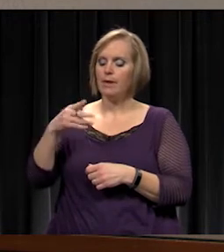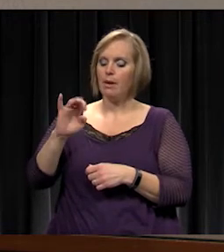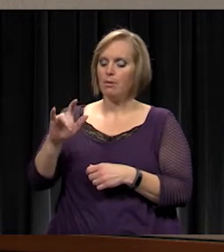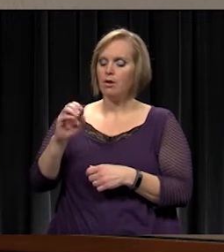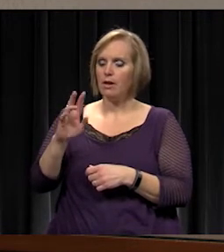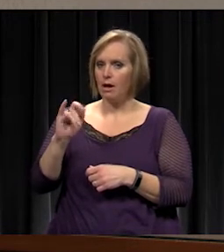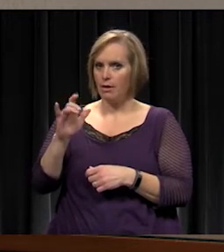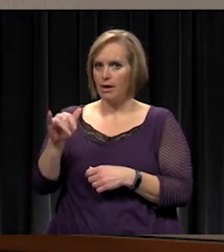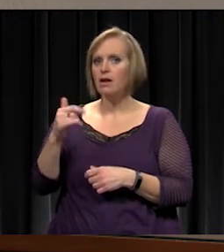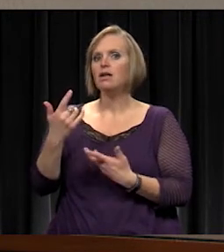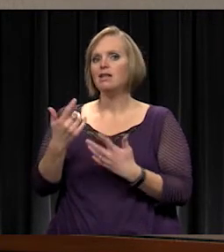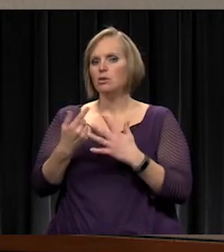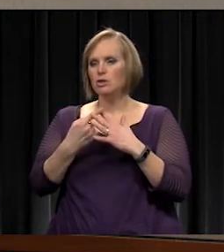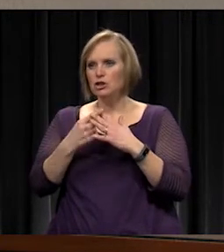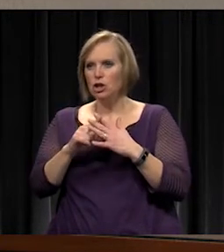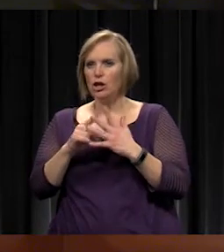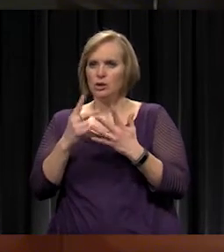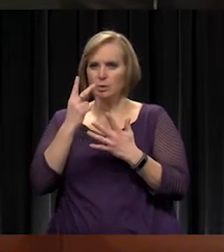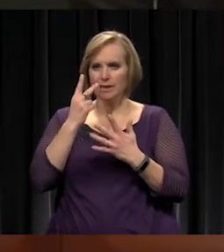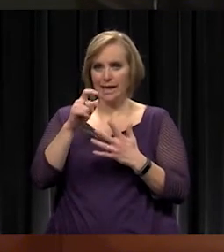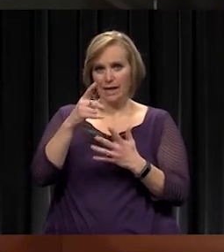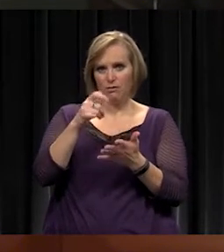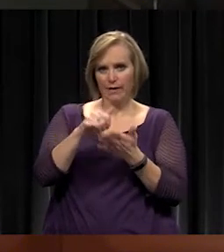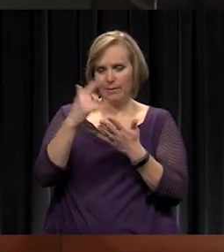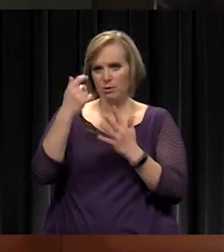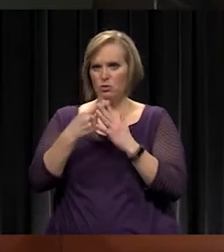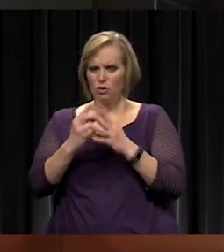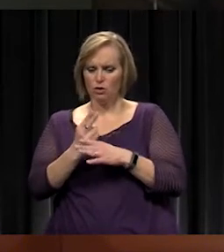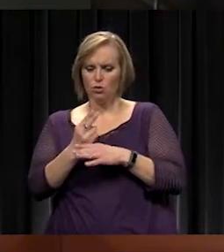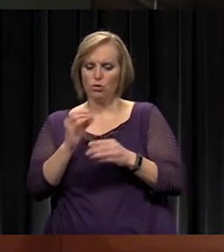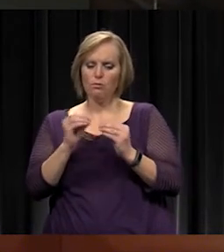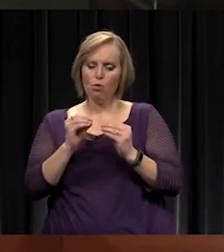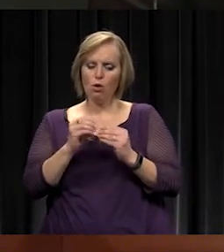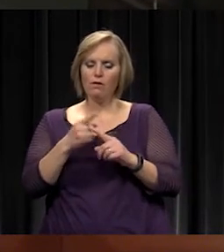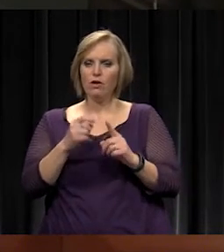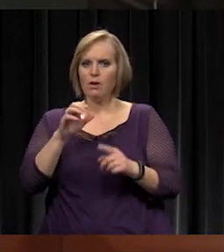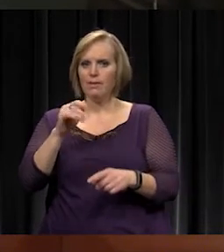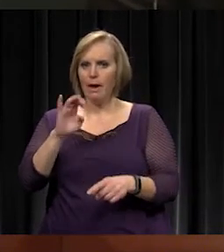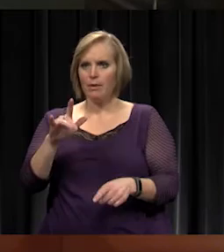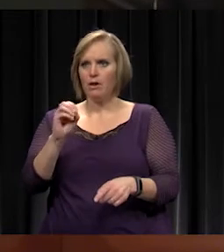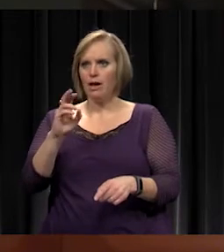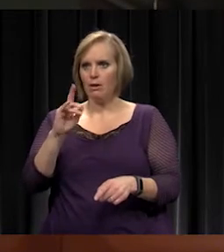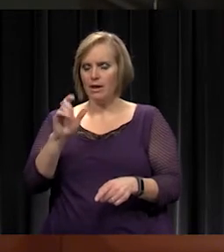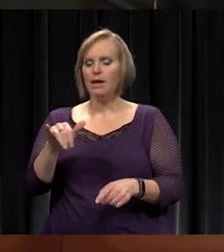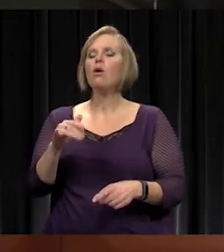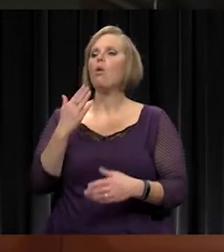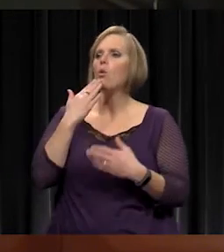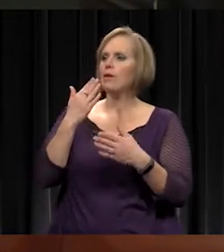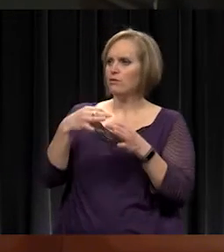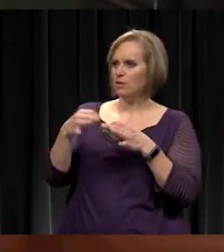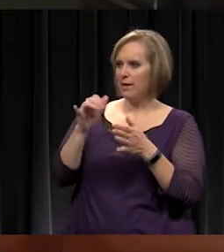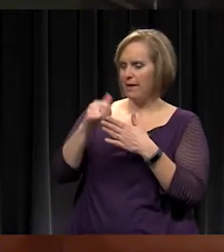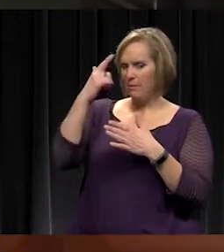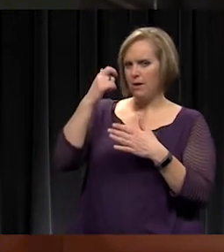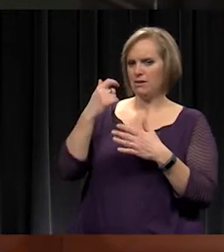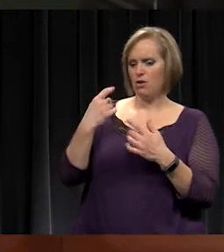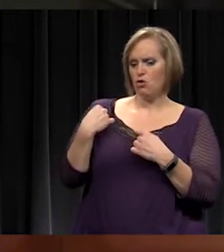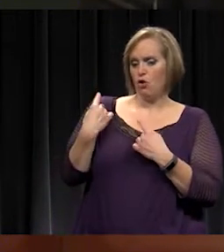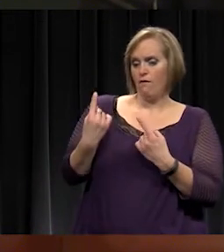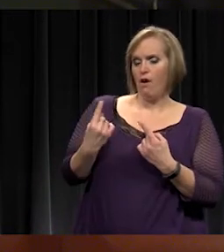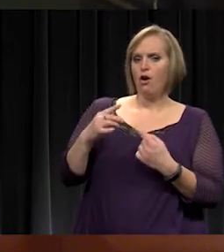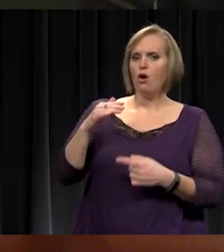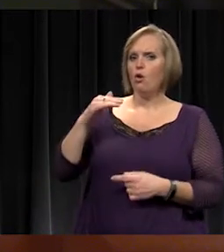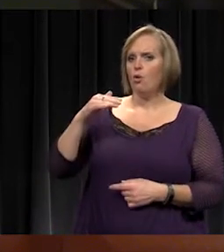outlay going forward. Does that make sense? Thank you. Thanks for articulating that because from what I'm aware of, we have not encroached into that